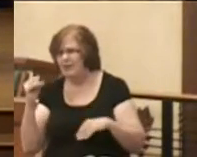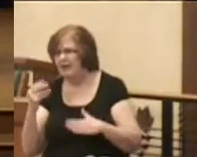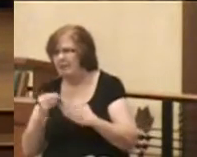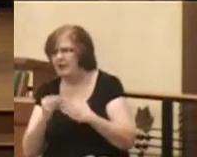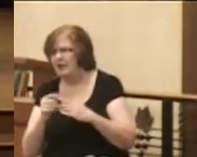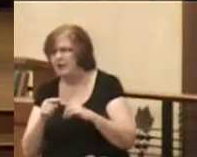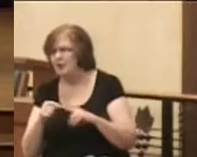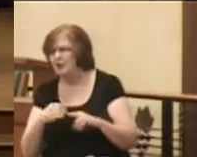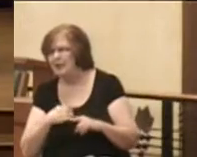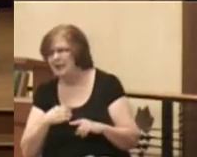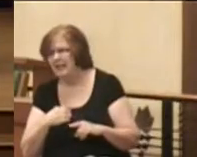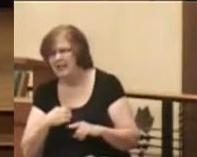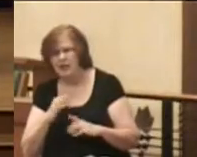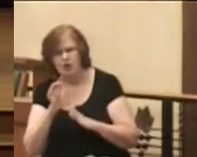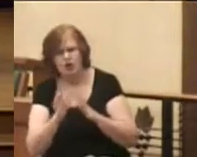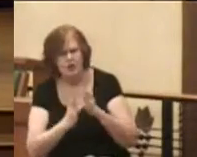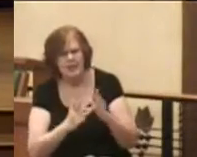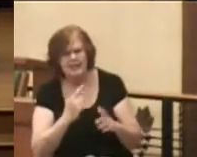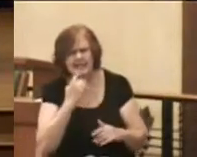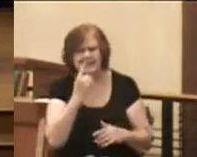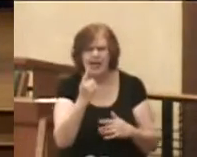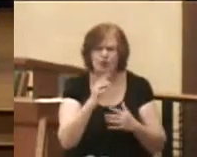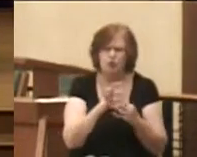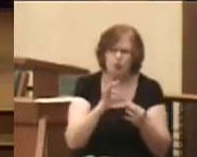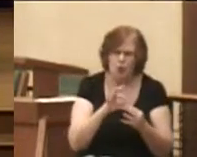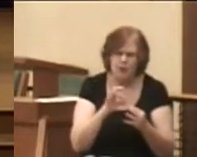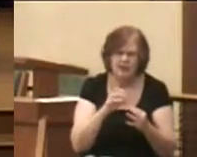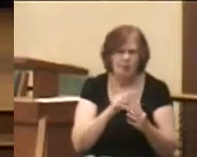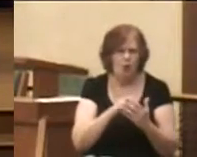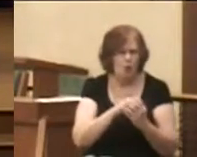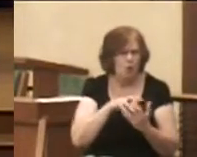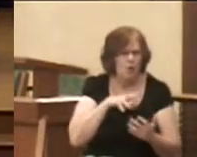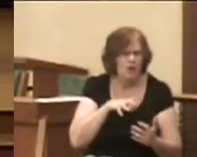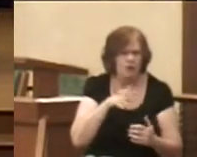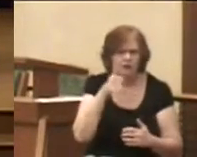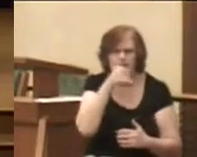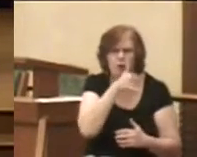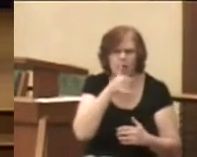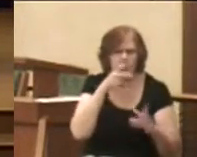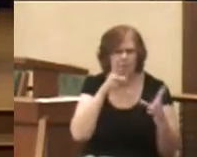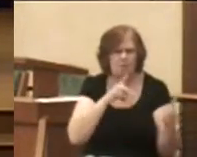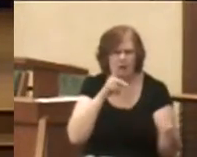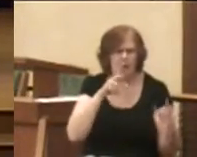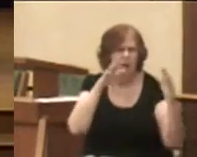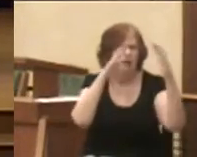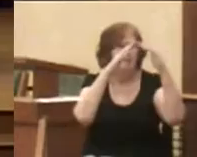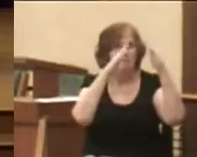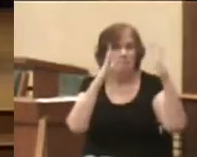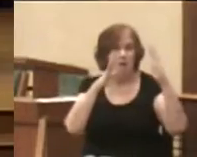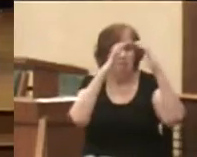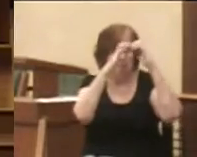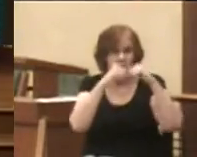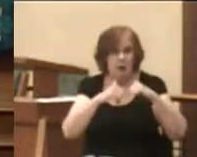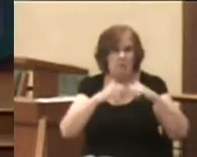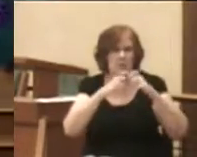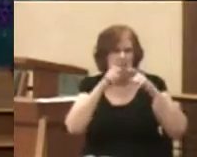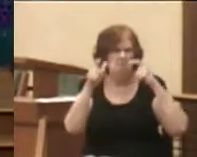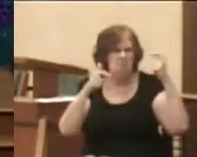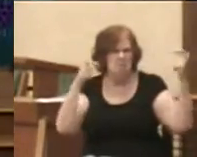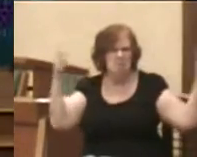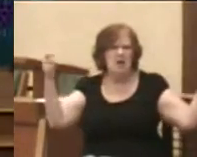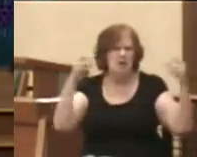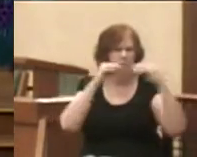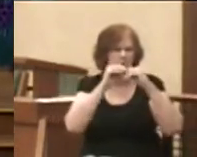Jesus tells stories about rich fools who tear down barns and bring up bigger barns so they can gather more and